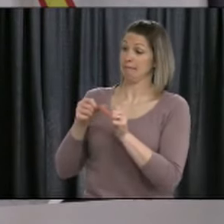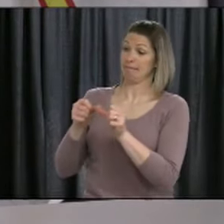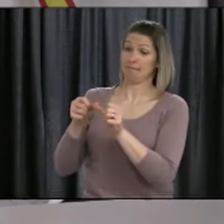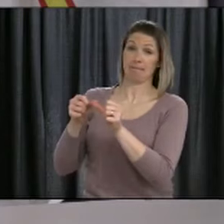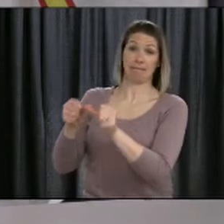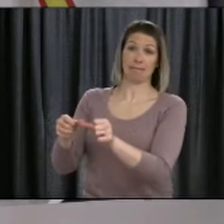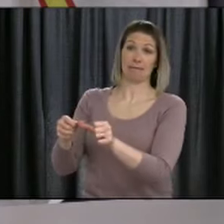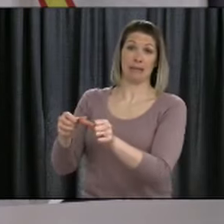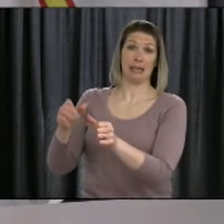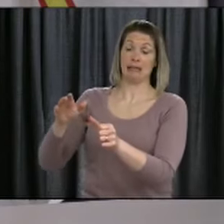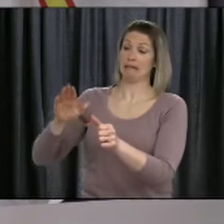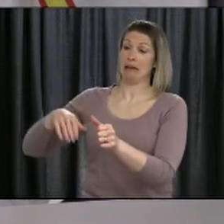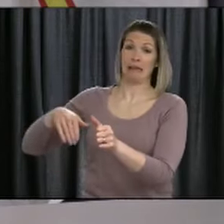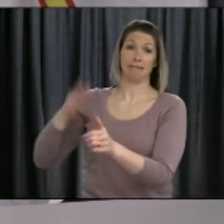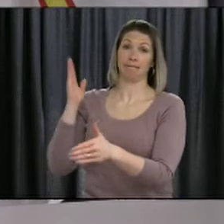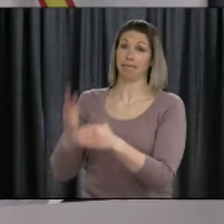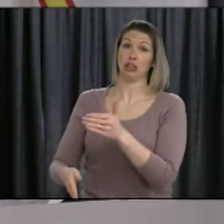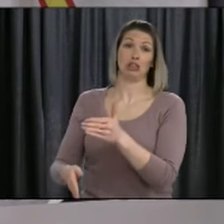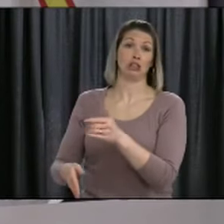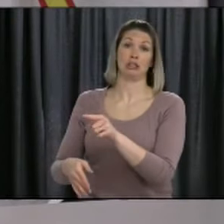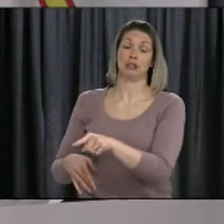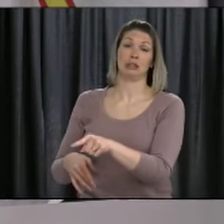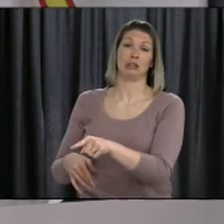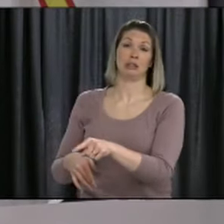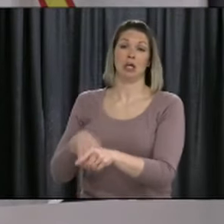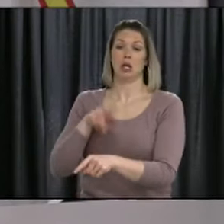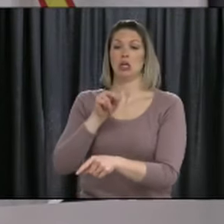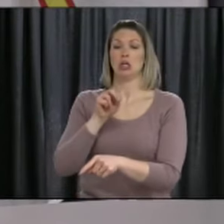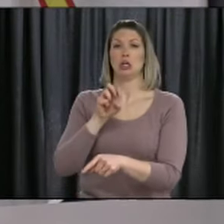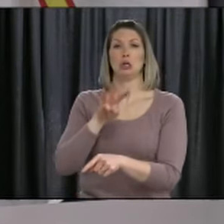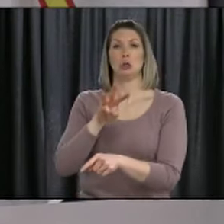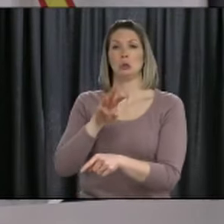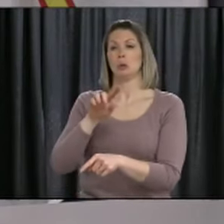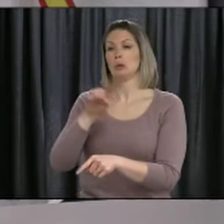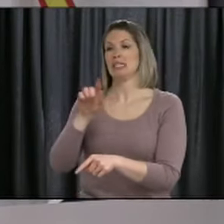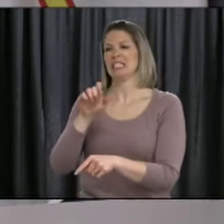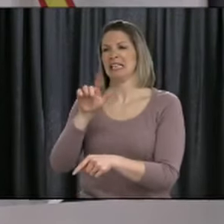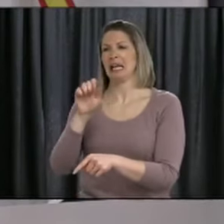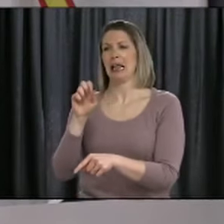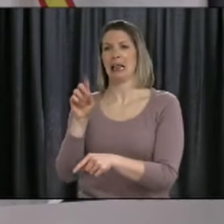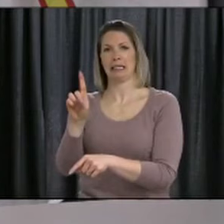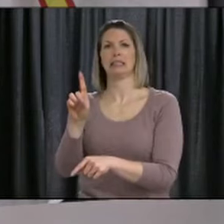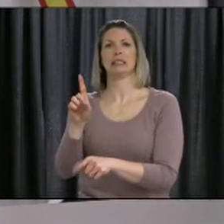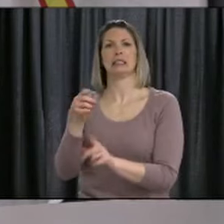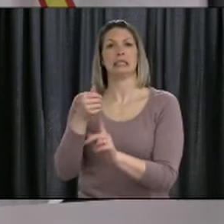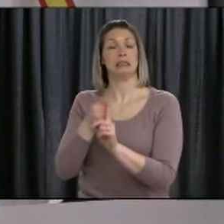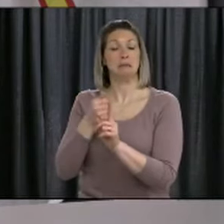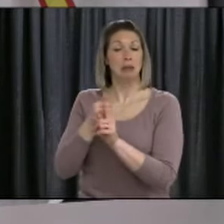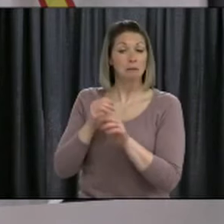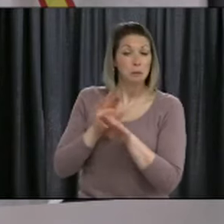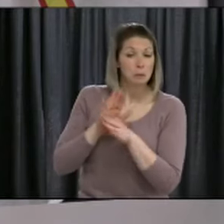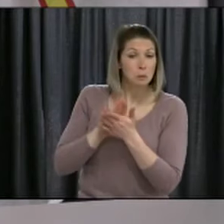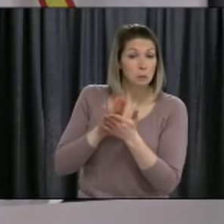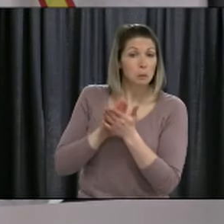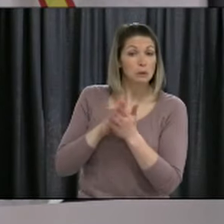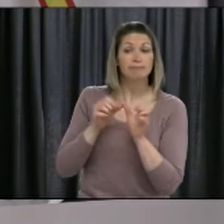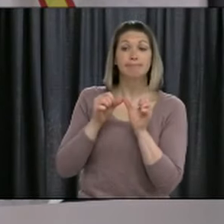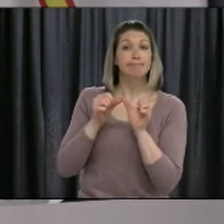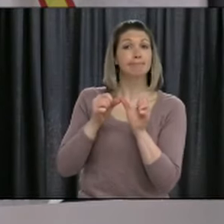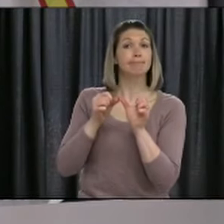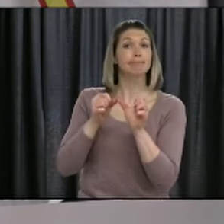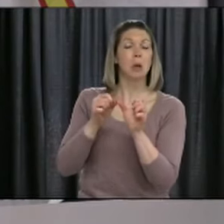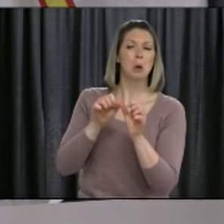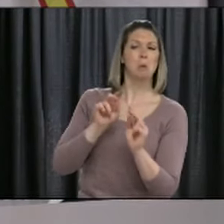certainly looking to New Zealand with particular interest with regard to schools. So, there's lots of